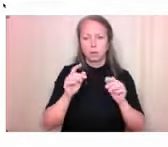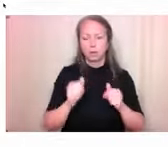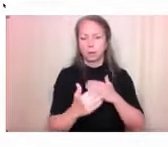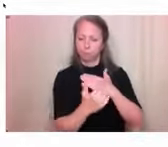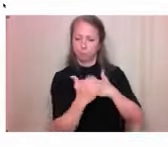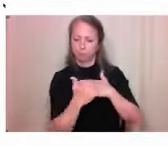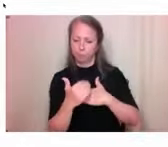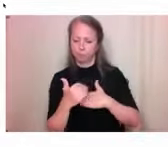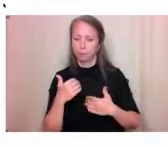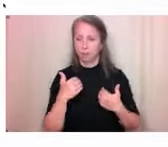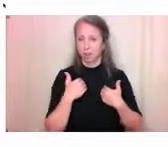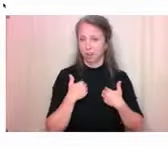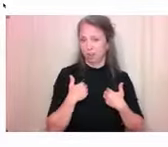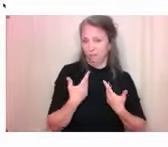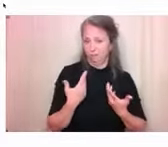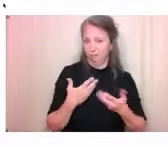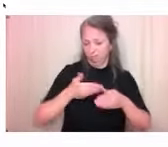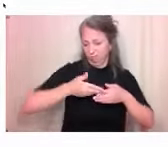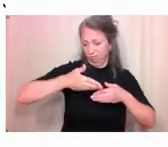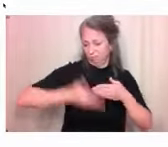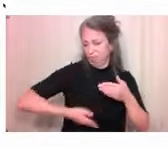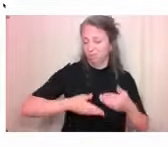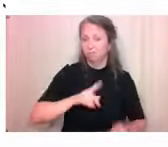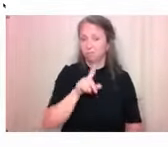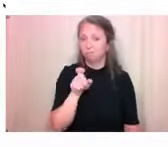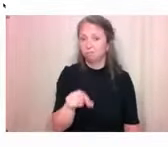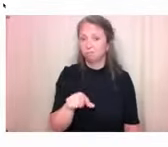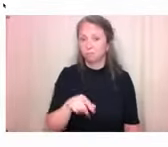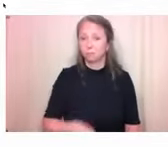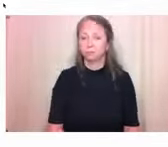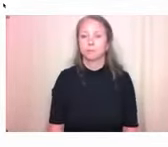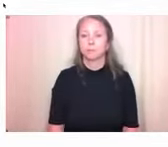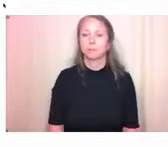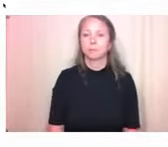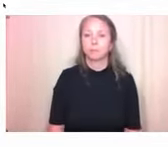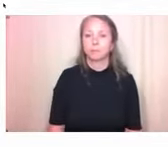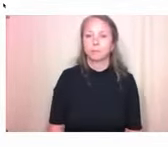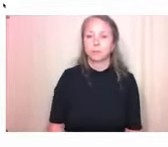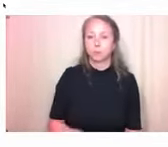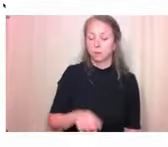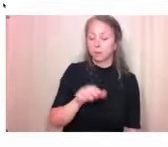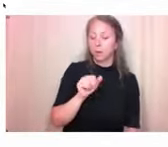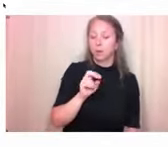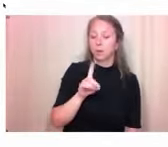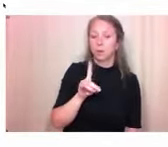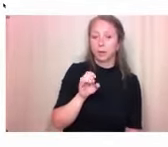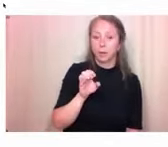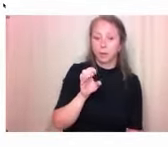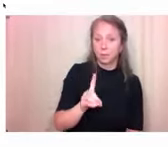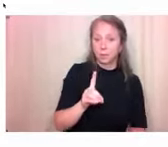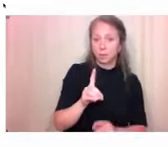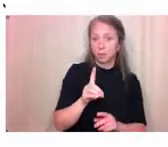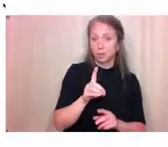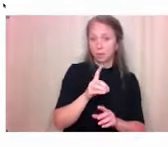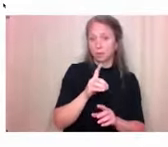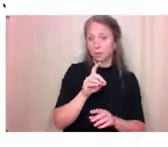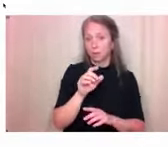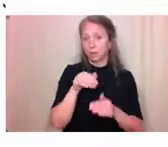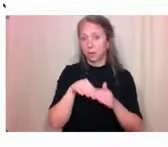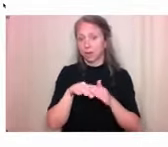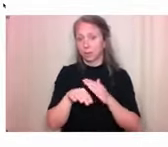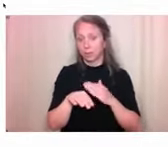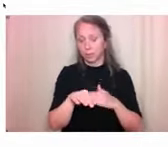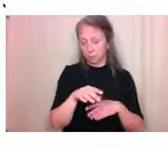So the research project that Candid Access is a part of will be completed in March 2022,